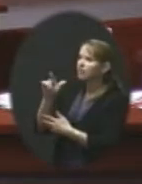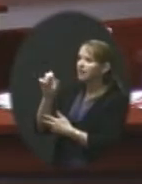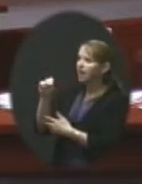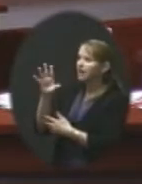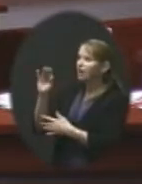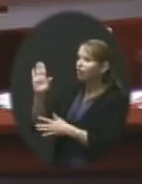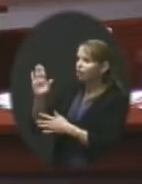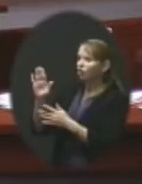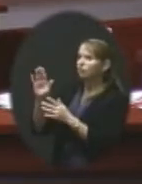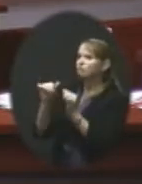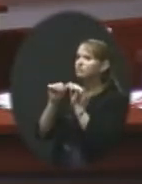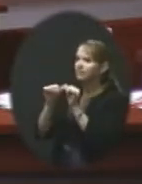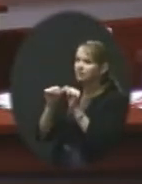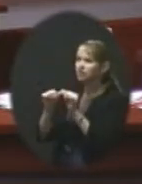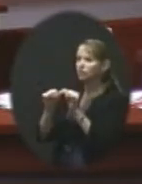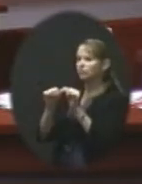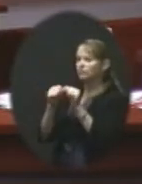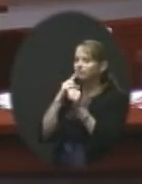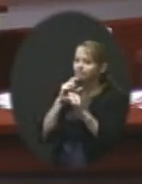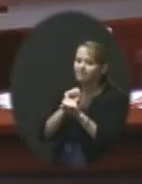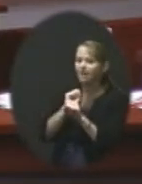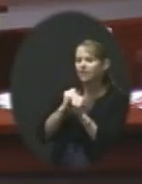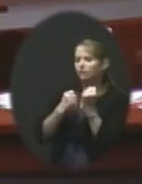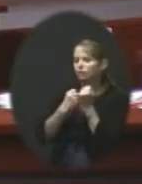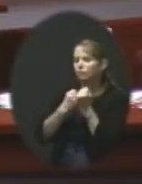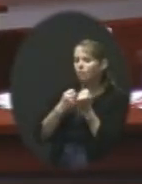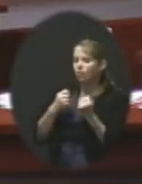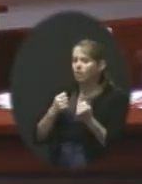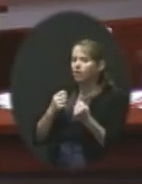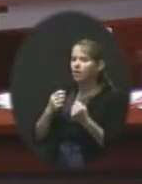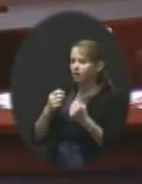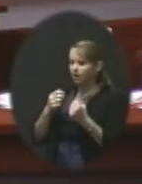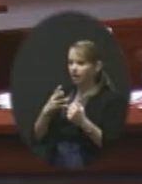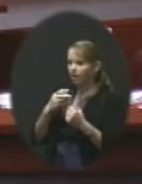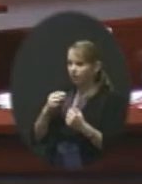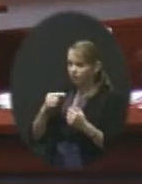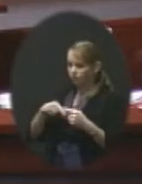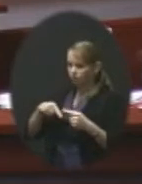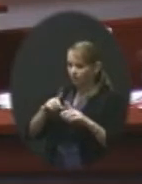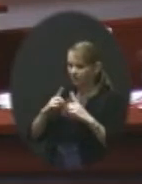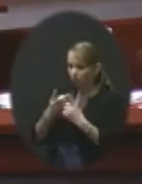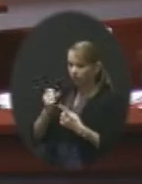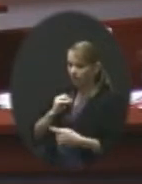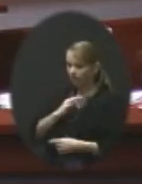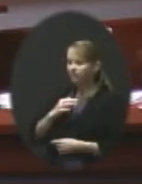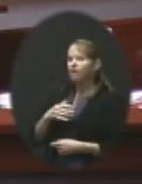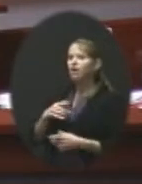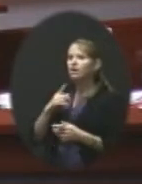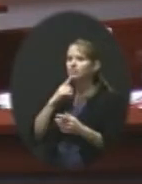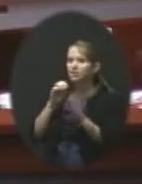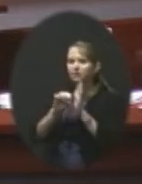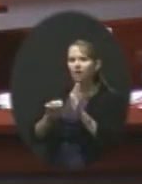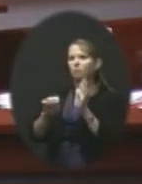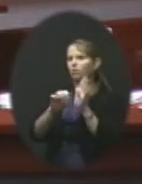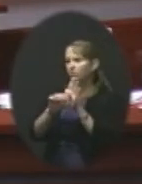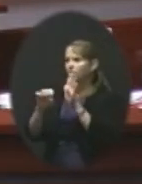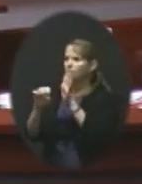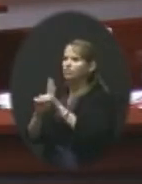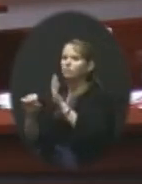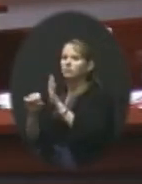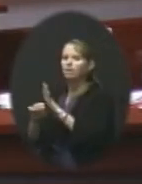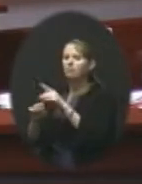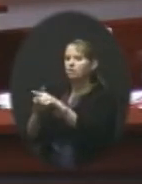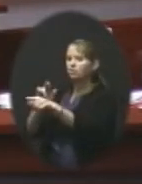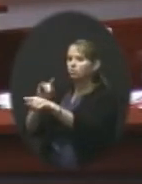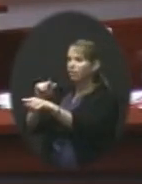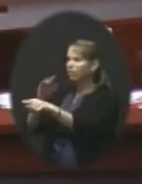staff. Without her help, I would have been floundering. So again, I could give you example after example that, again, she wasn't even contacted, but she heard somebody